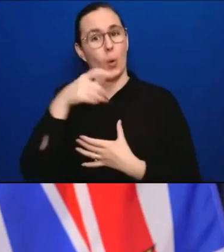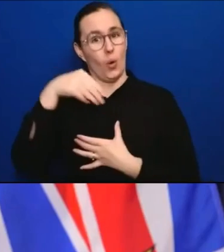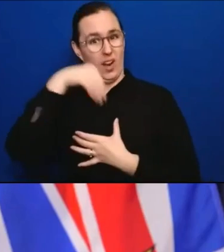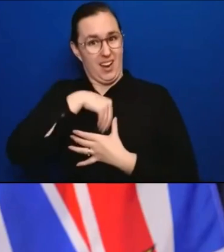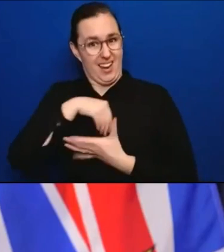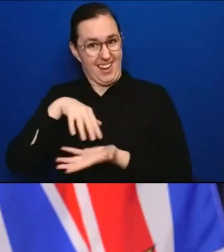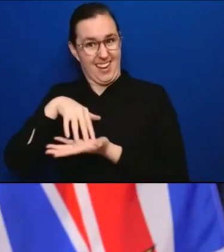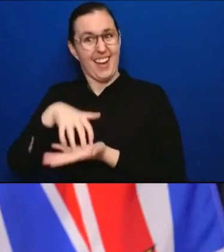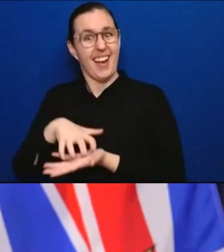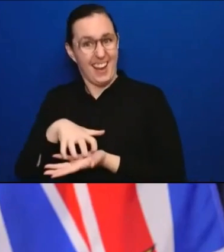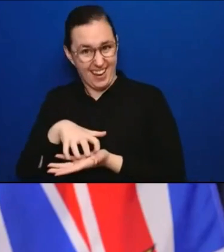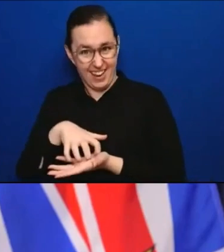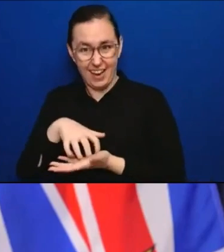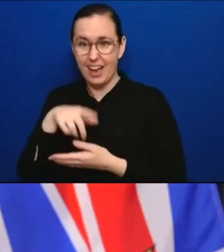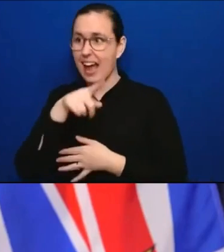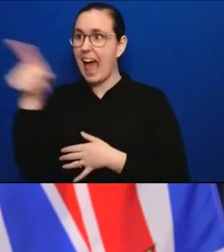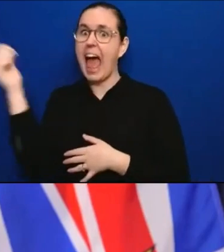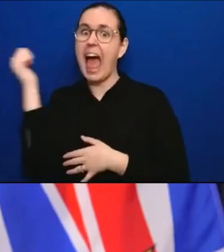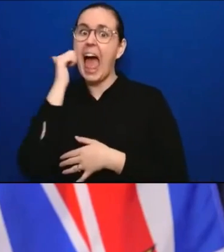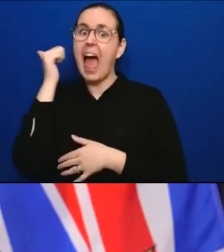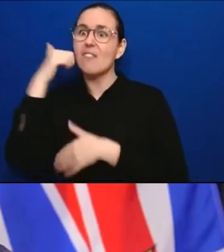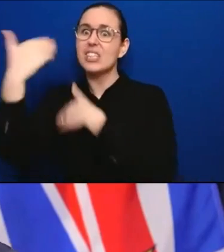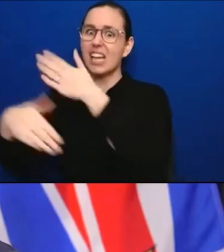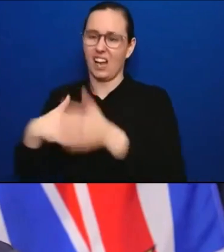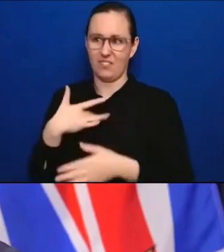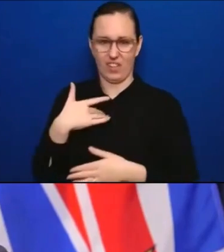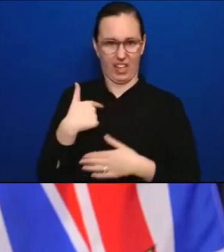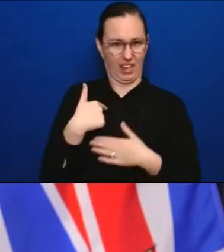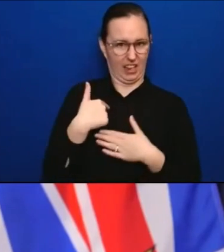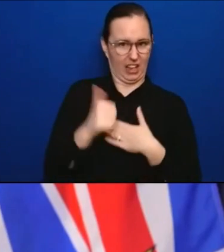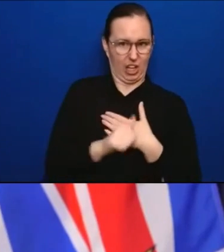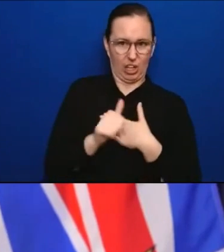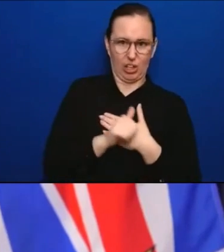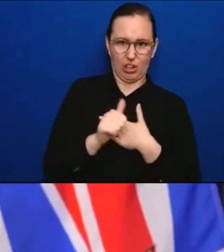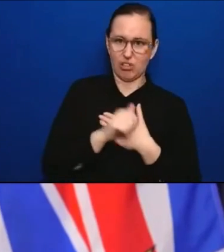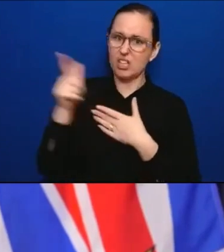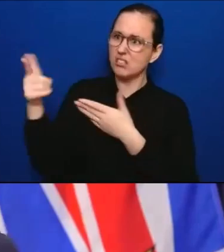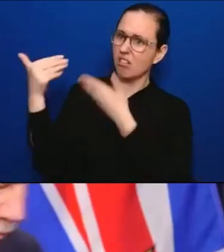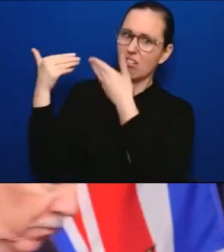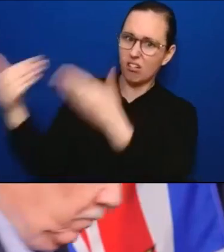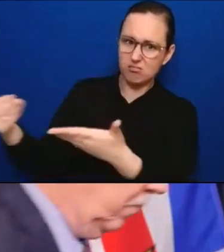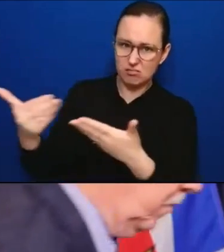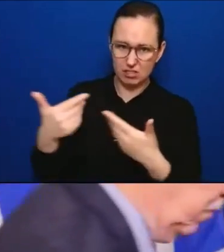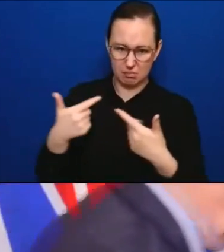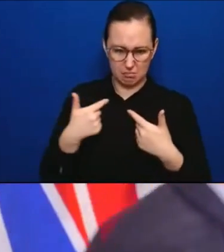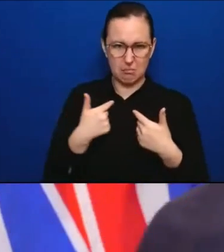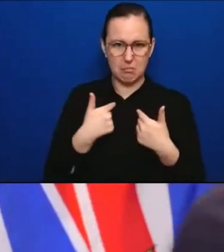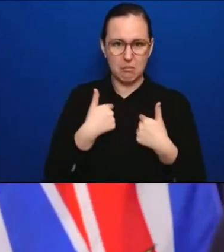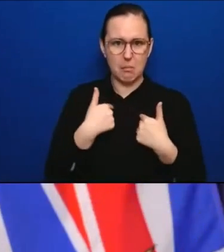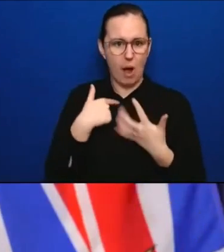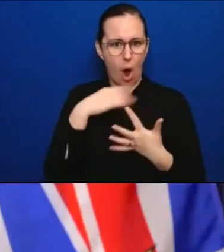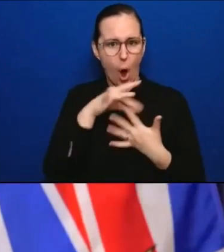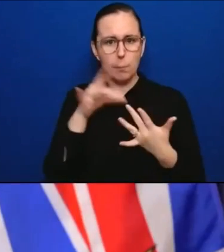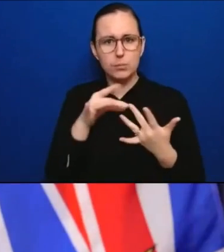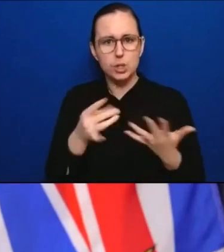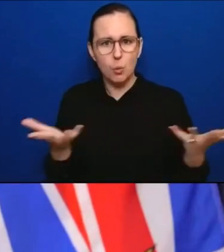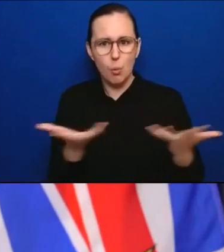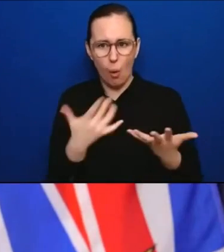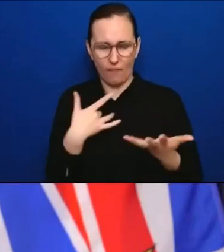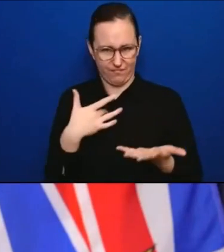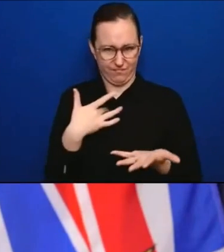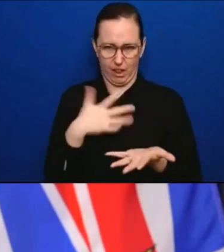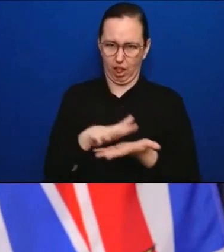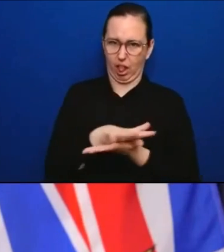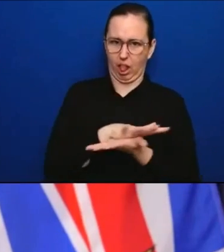pace that is putting them at risk without their consent or having another option. Are you, as these measures